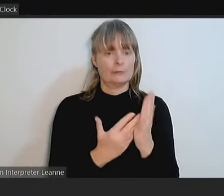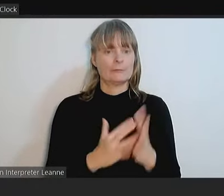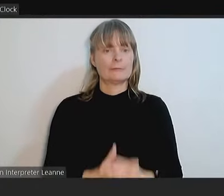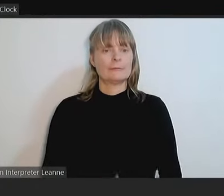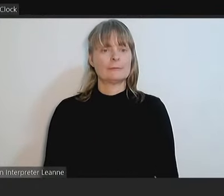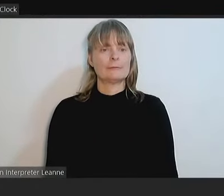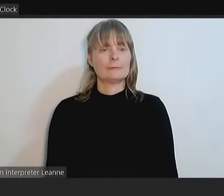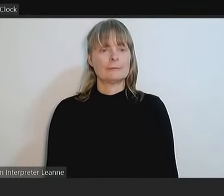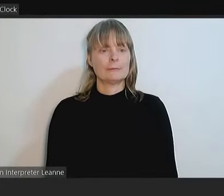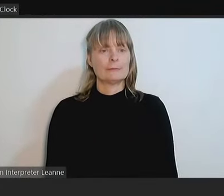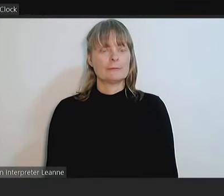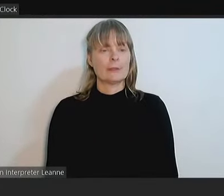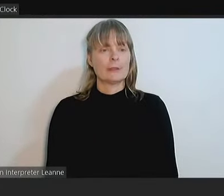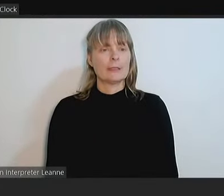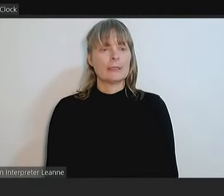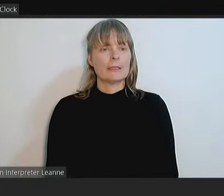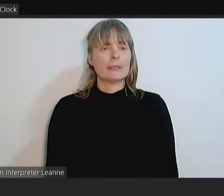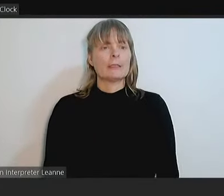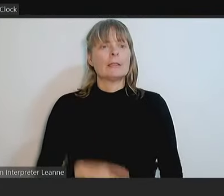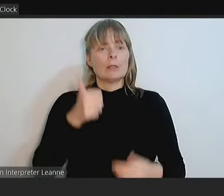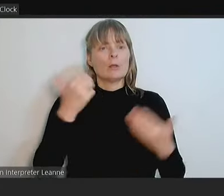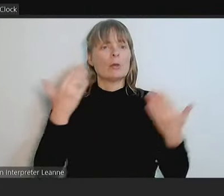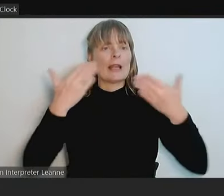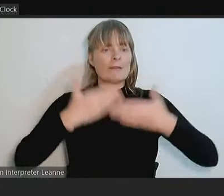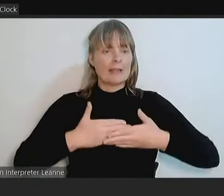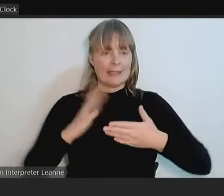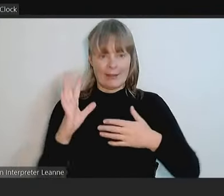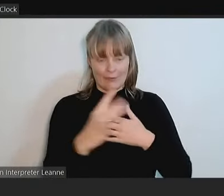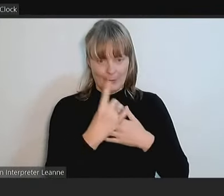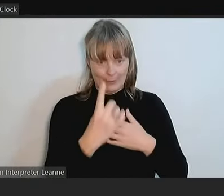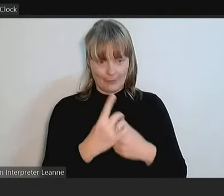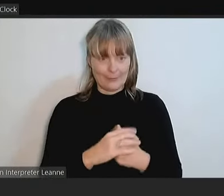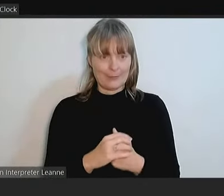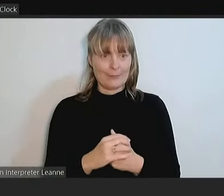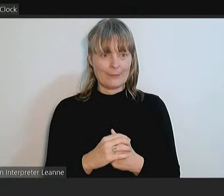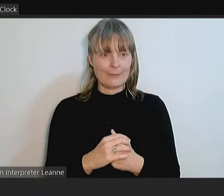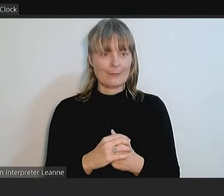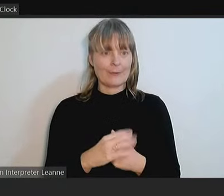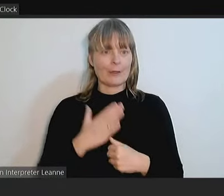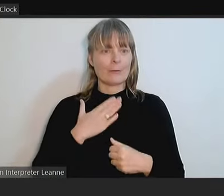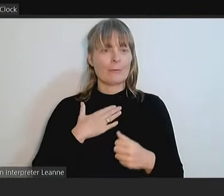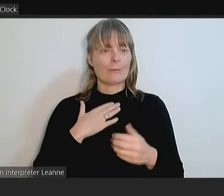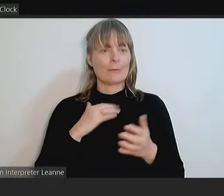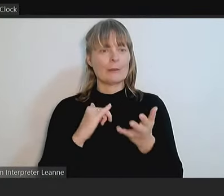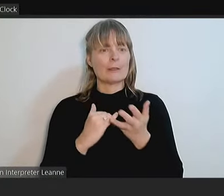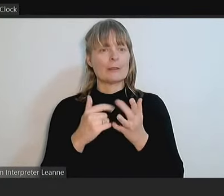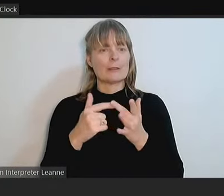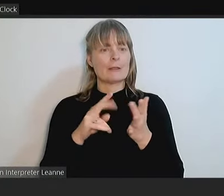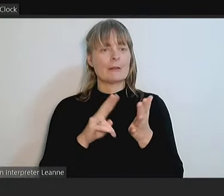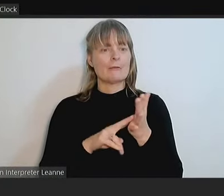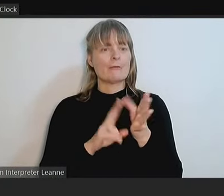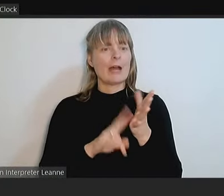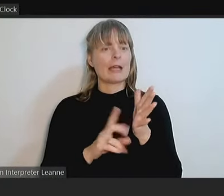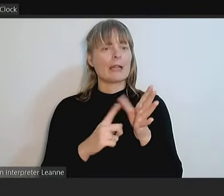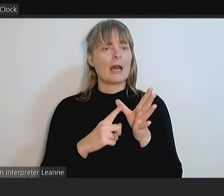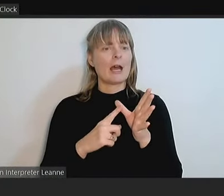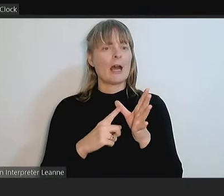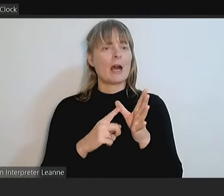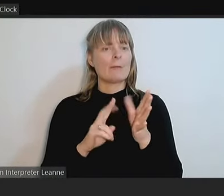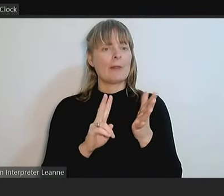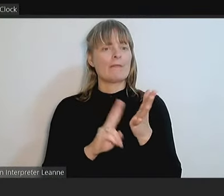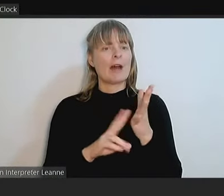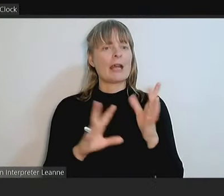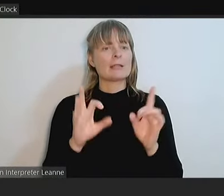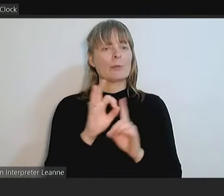Thank you. Good evening, Mayor and Councillors. As Lena mentioned, my name is Sylvanna Namofsky. the Vice President of Preston Lions Football Club.